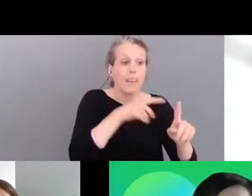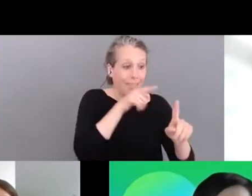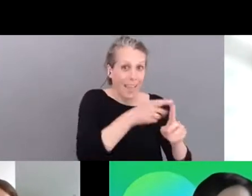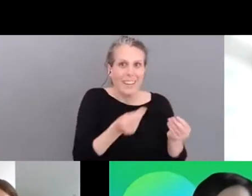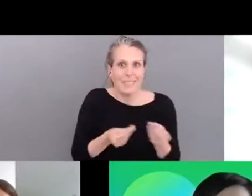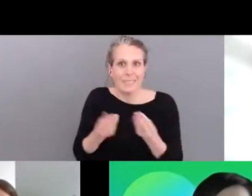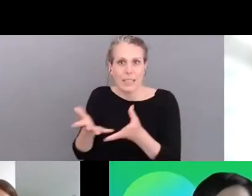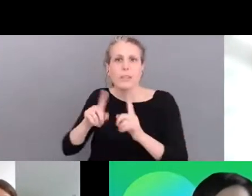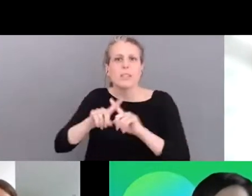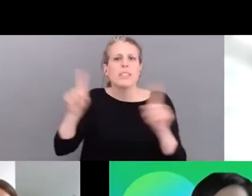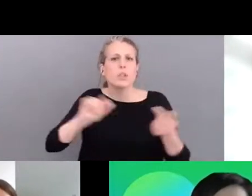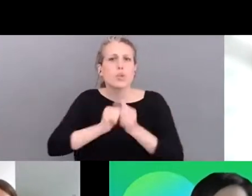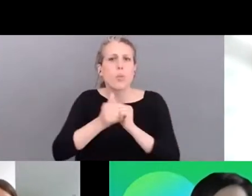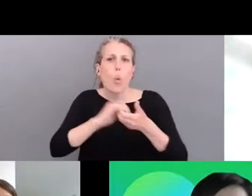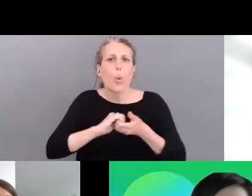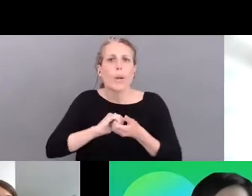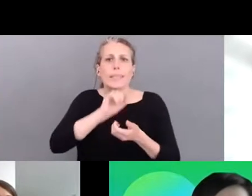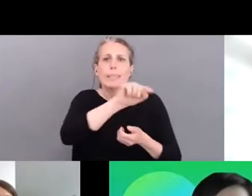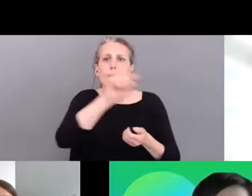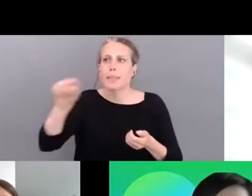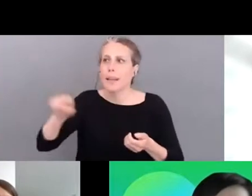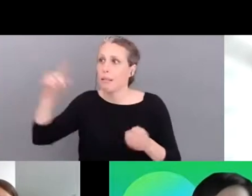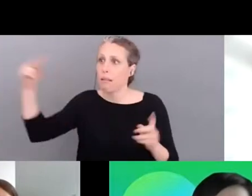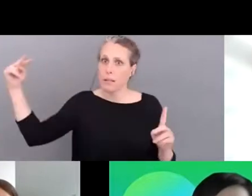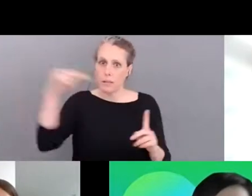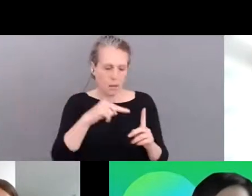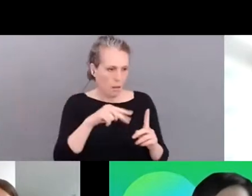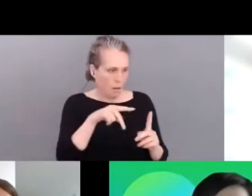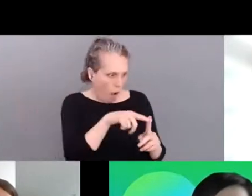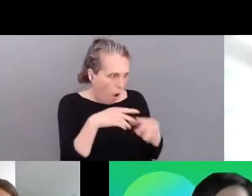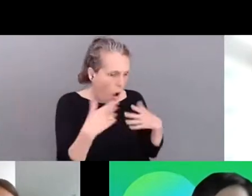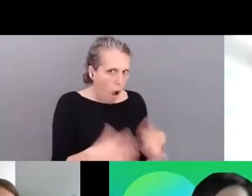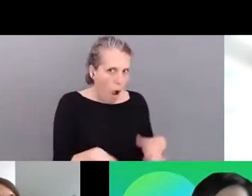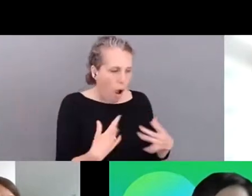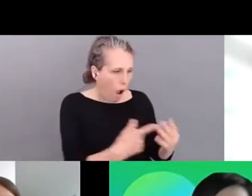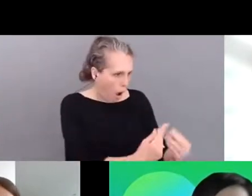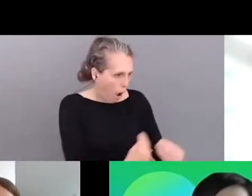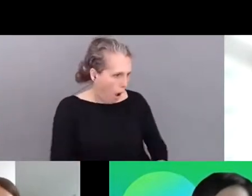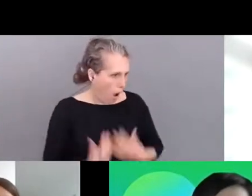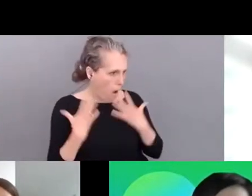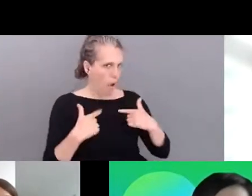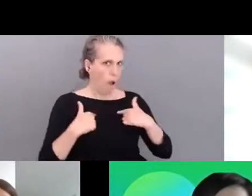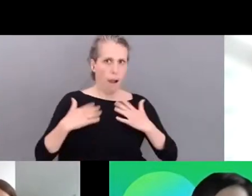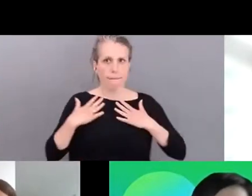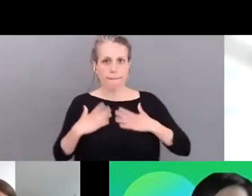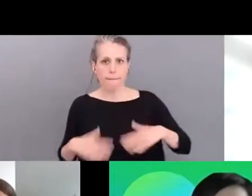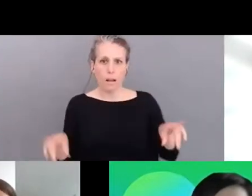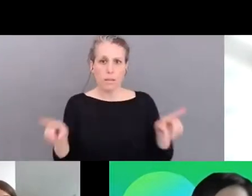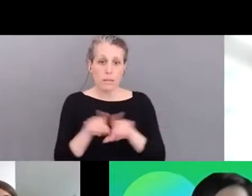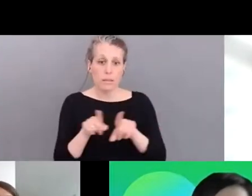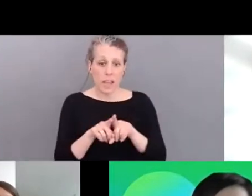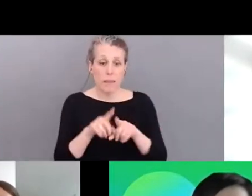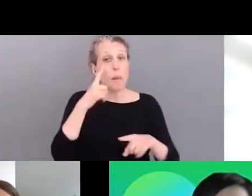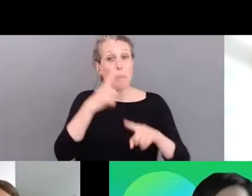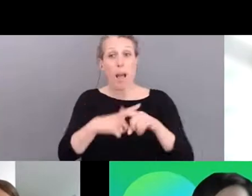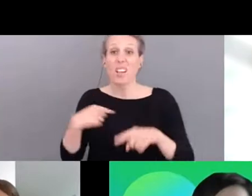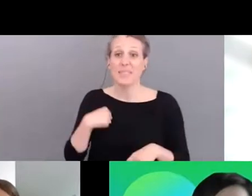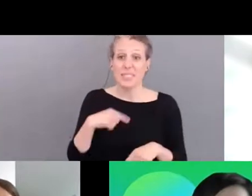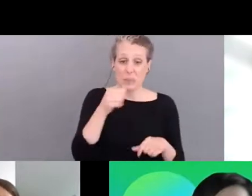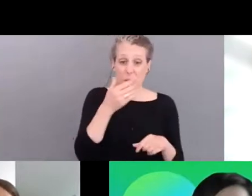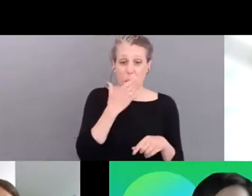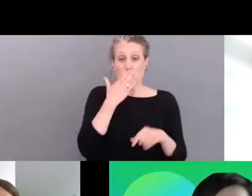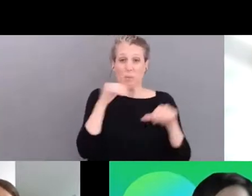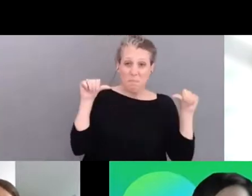so that they can maybe get inspired uh by uh by even the mistakes that we have perhaps done and the good